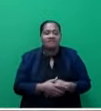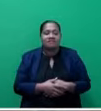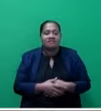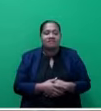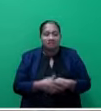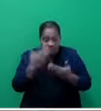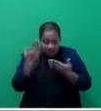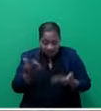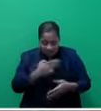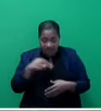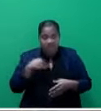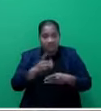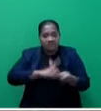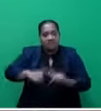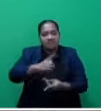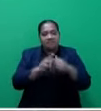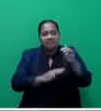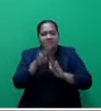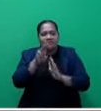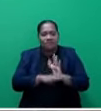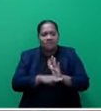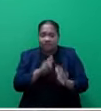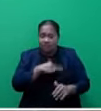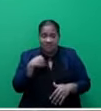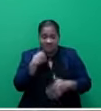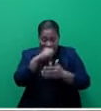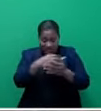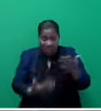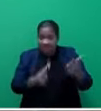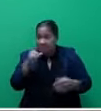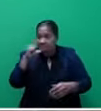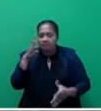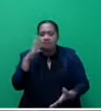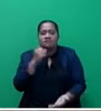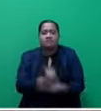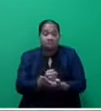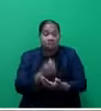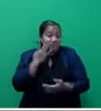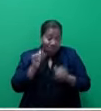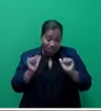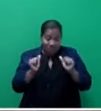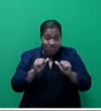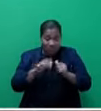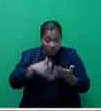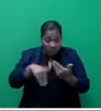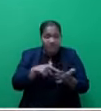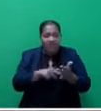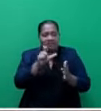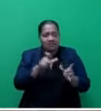for Disaster Management in his ministerial statement yesterday, when he confirmed that immediately after the storm, Tisi Yasa